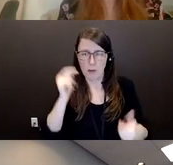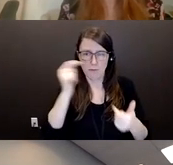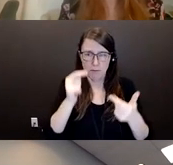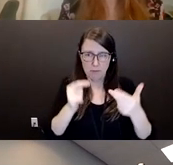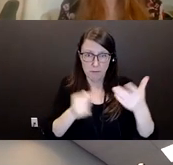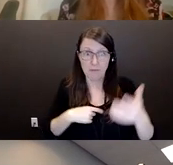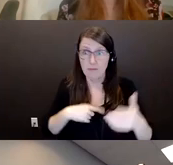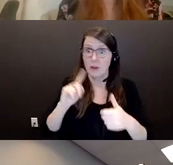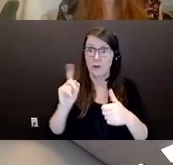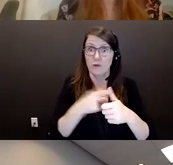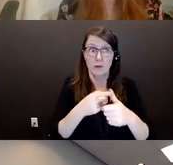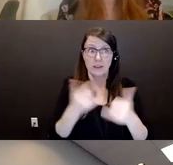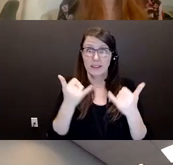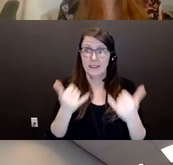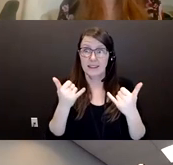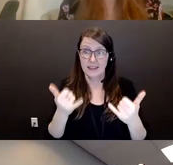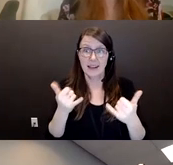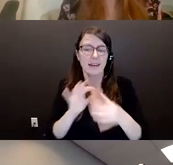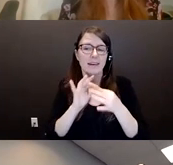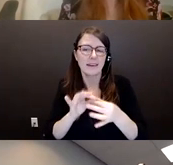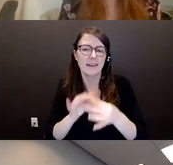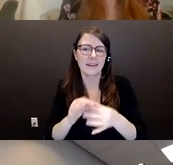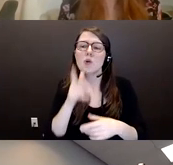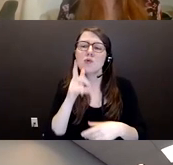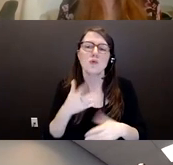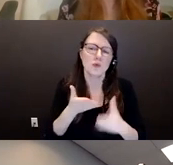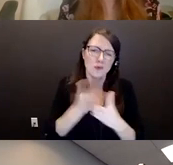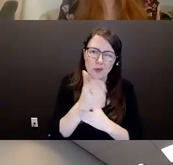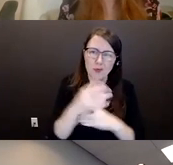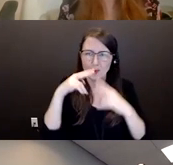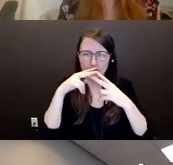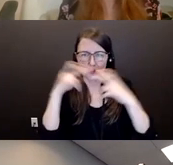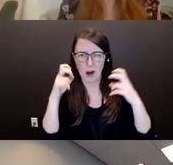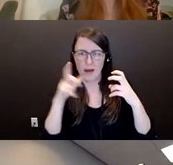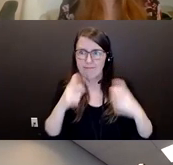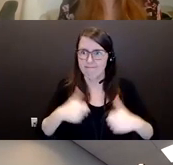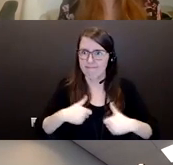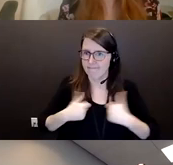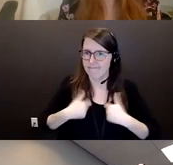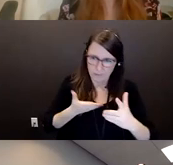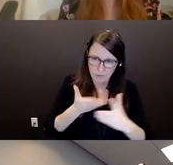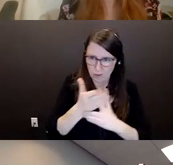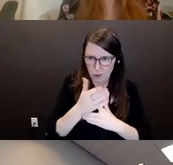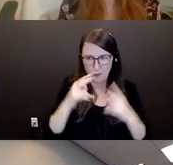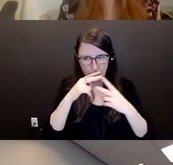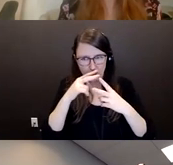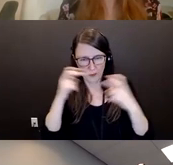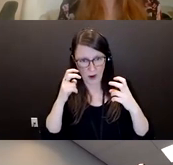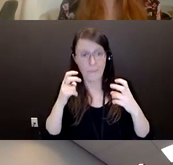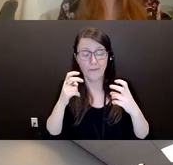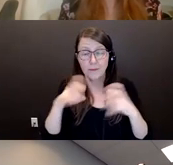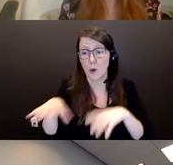week. Throughout the week we have a series of webinars that we are hosting. Laura and myself will be